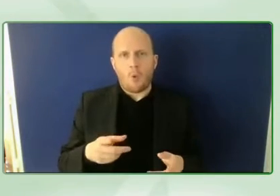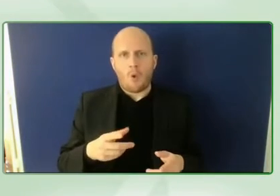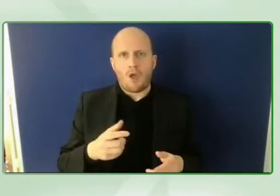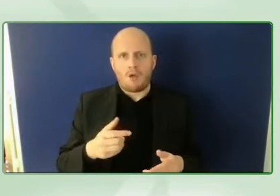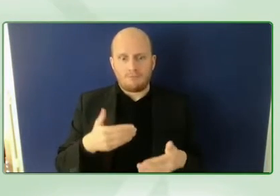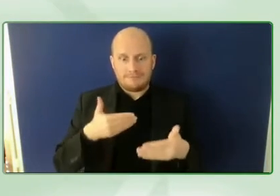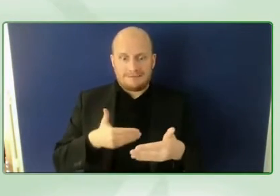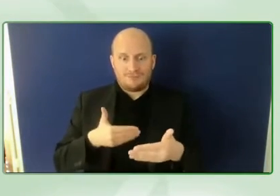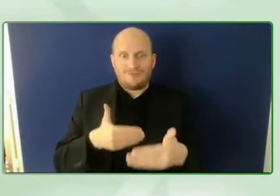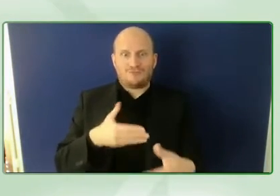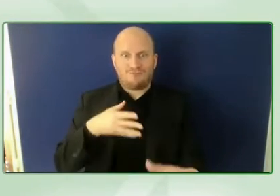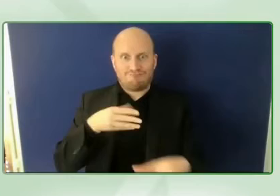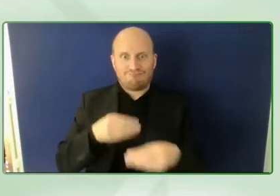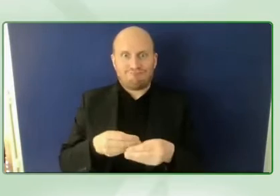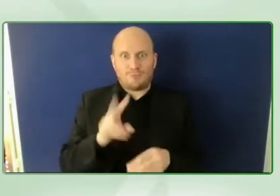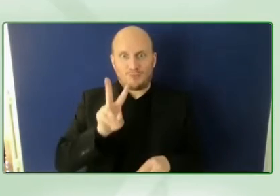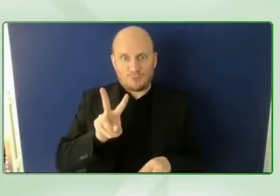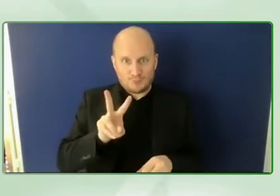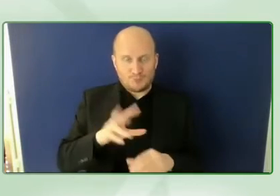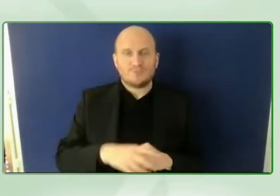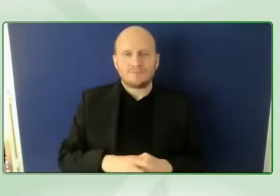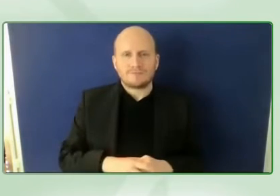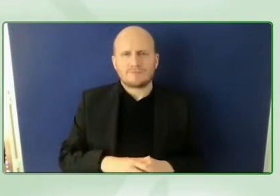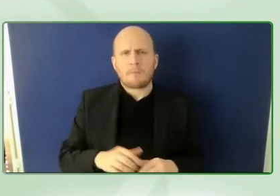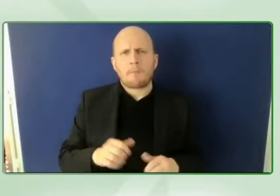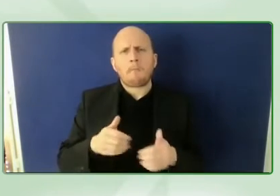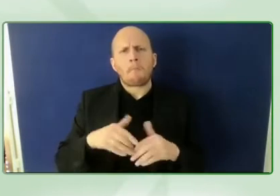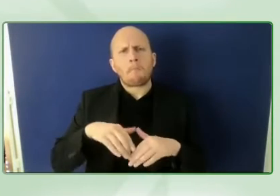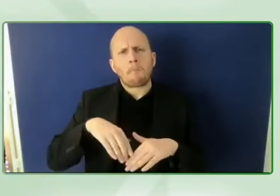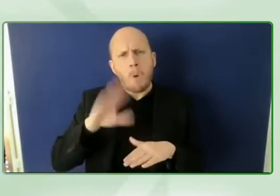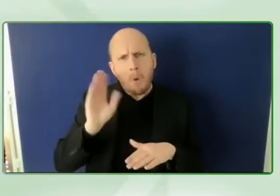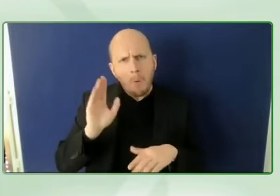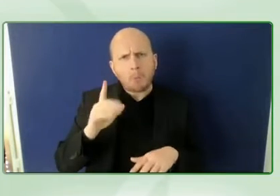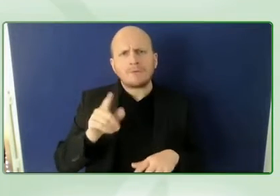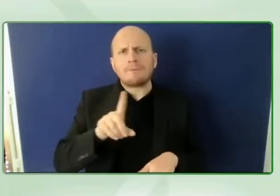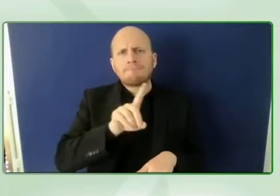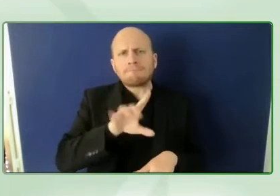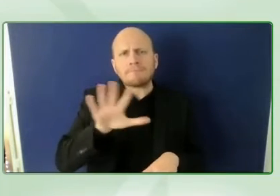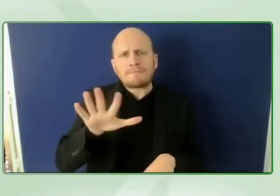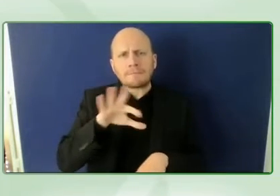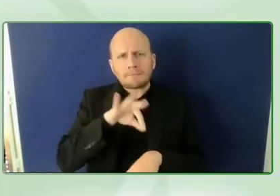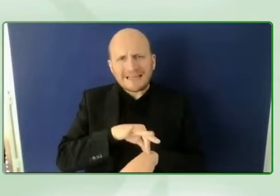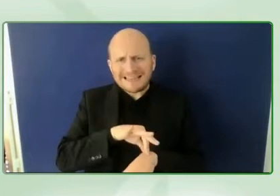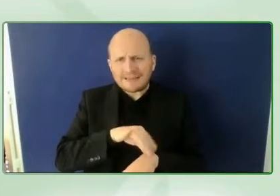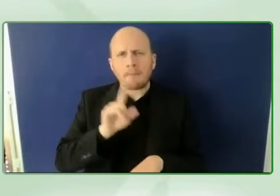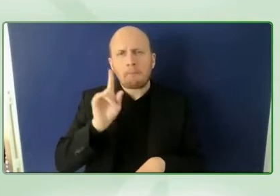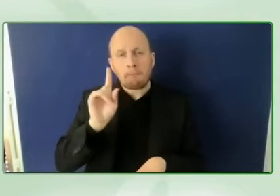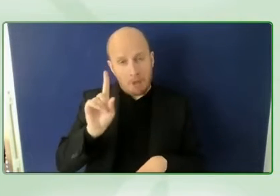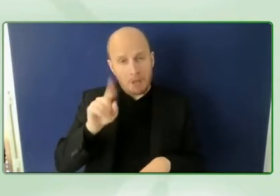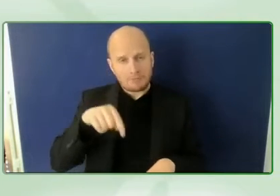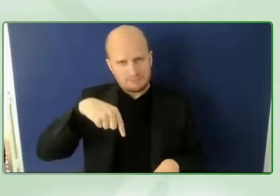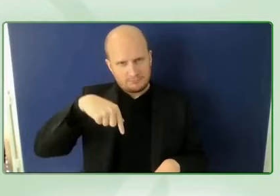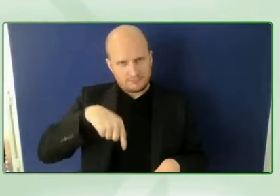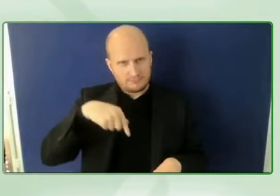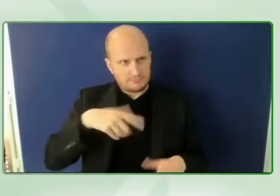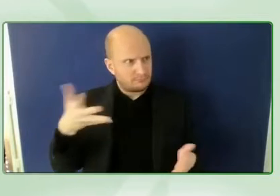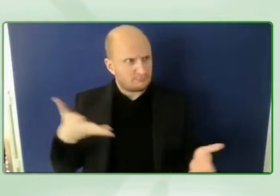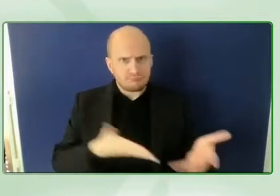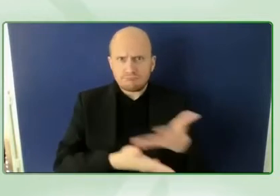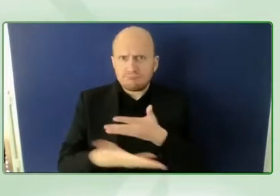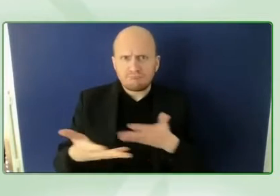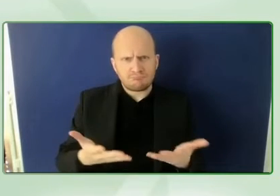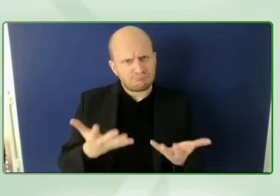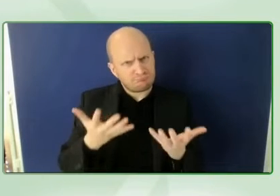a majority of our fireside talks are 15 minutes in duration but we really have a fantastic campaign which we'll be talking